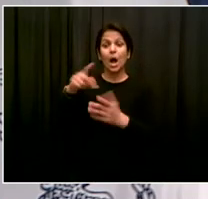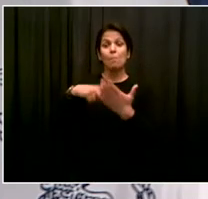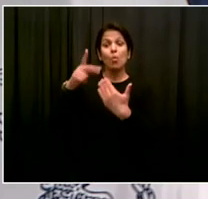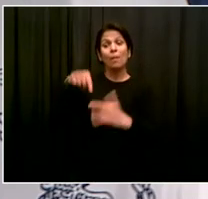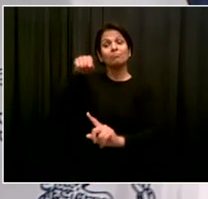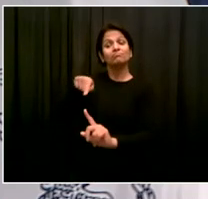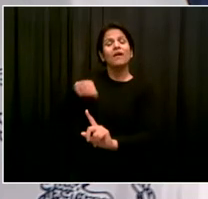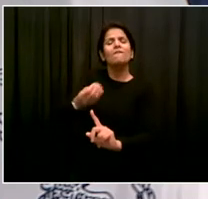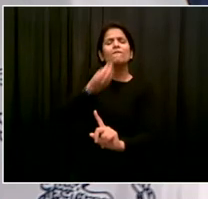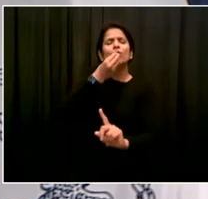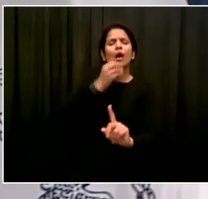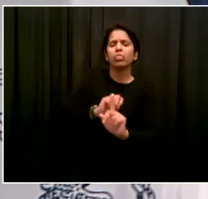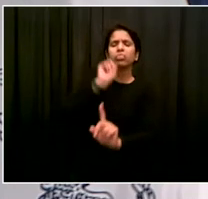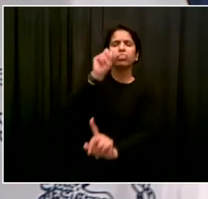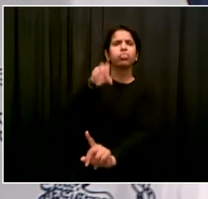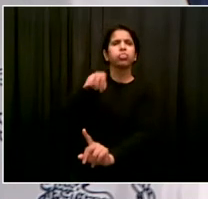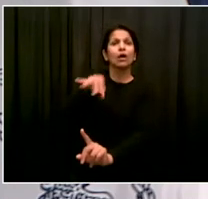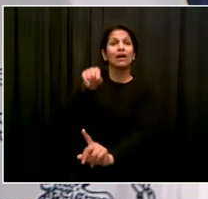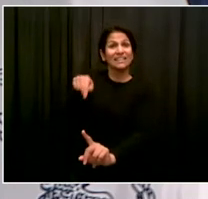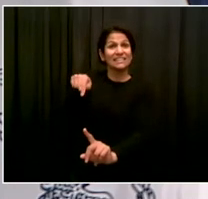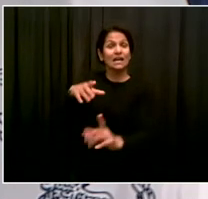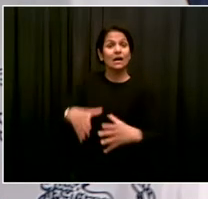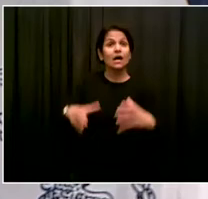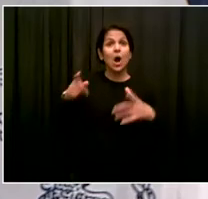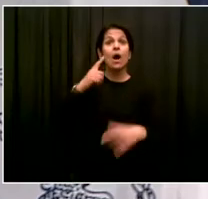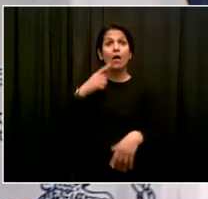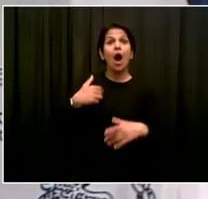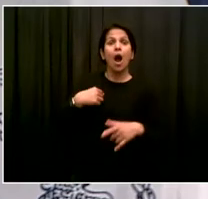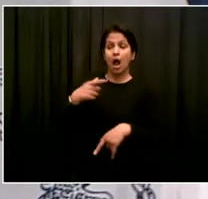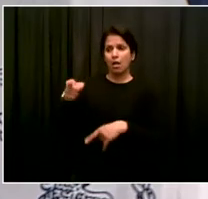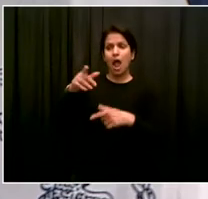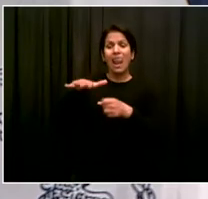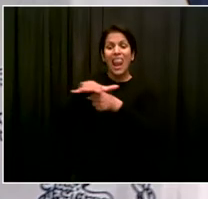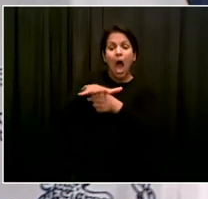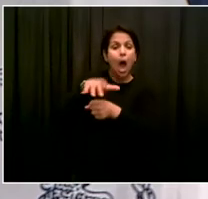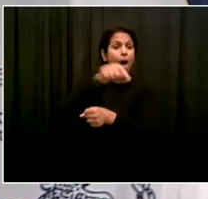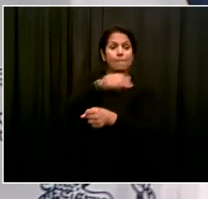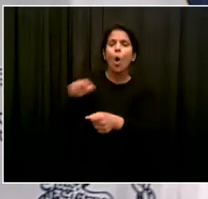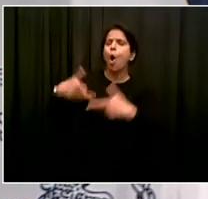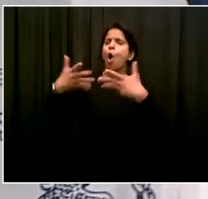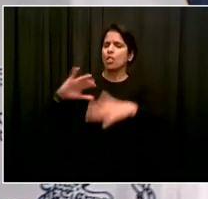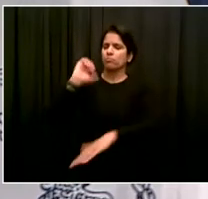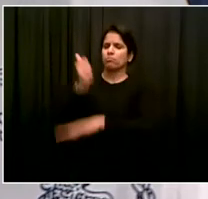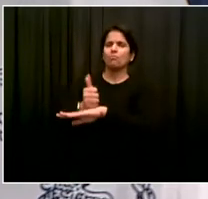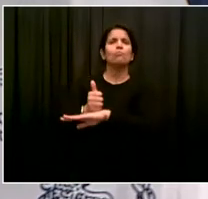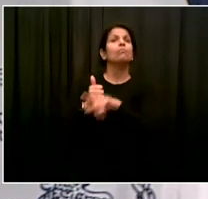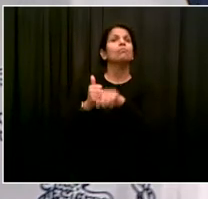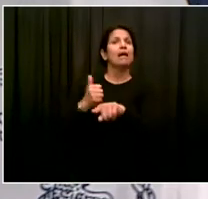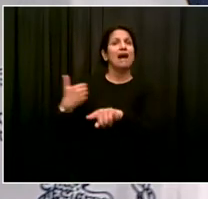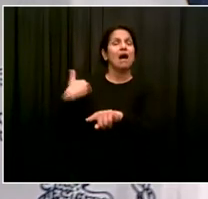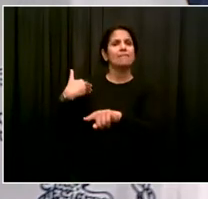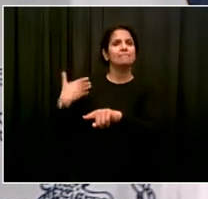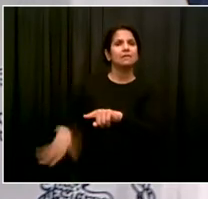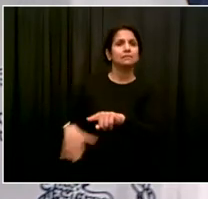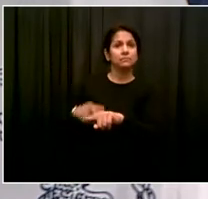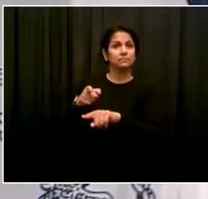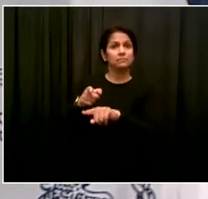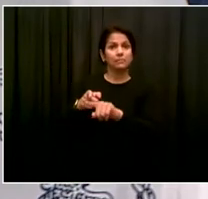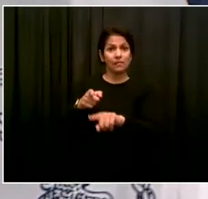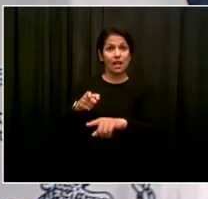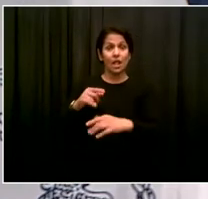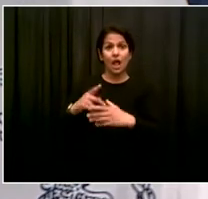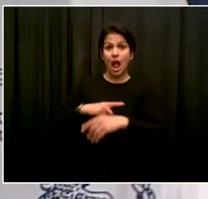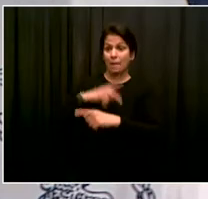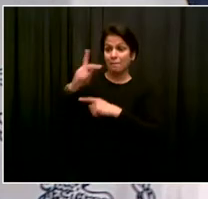there would ever be a plan, I guess, when you leave office, but to expand more fully across the city, which I know was the original goal? It was, for